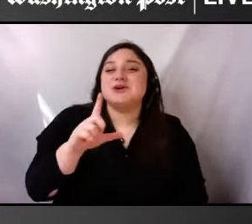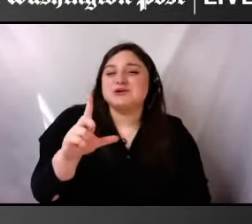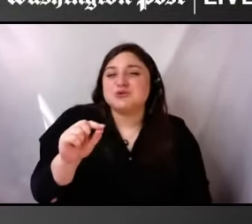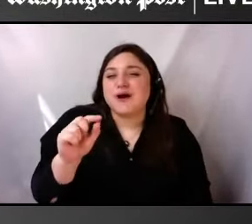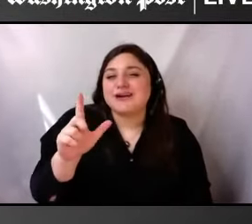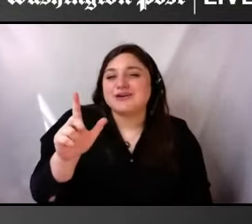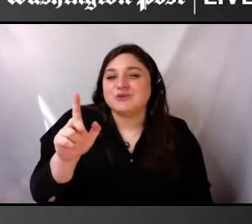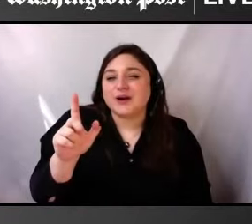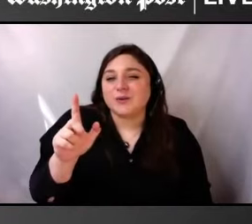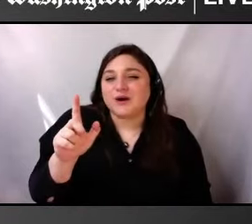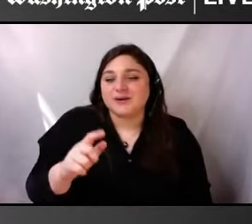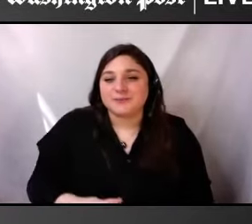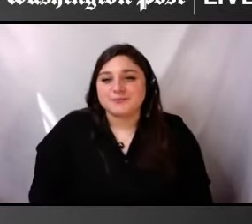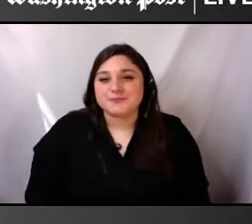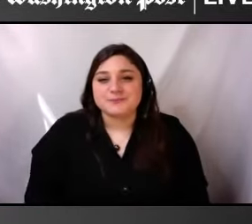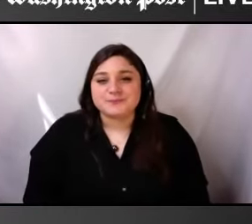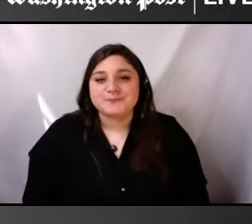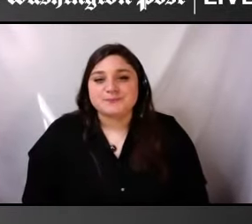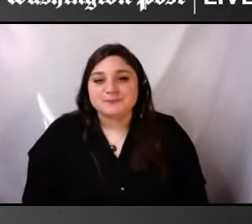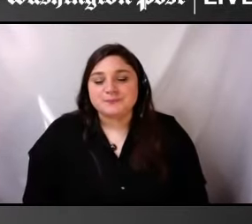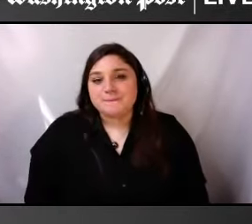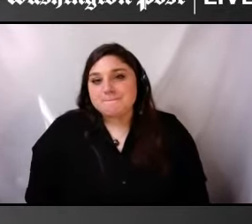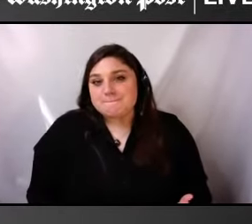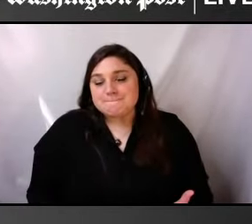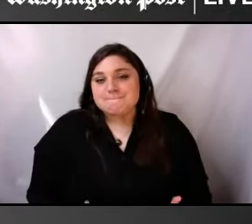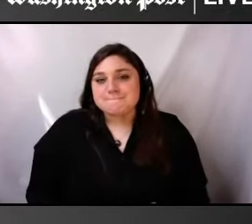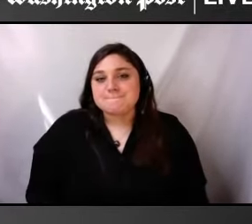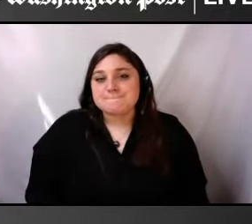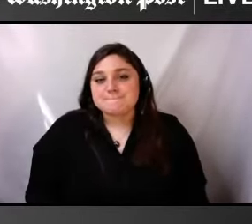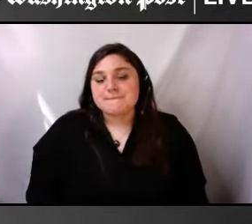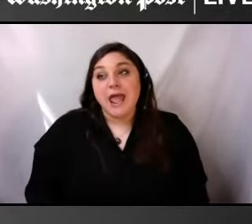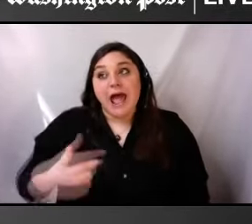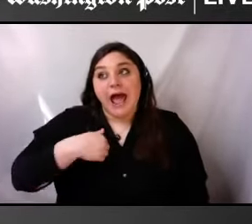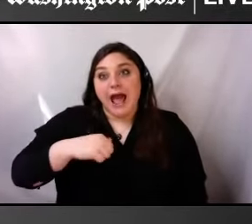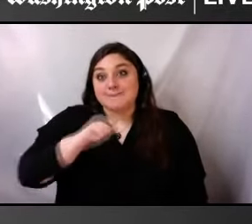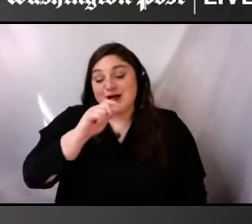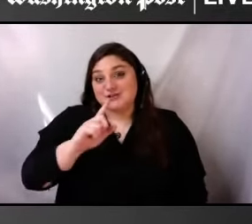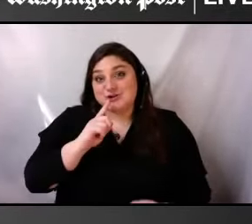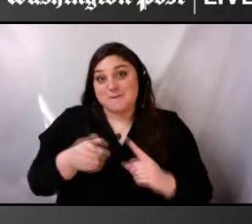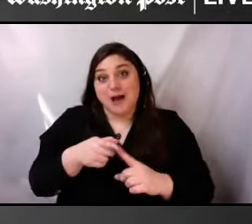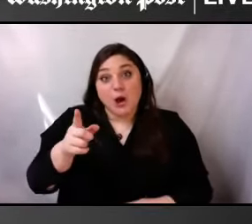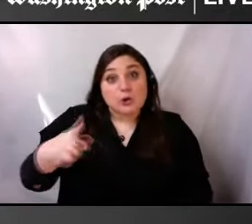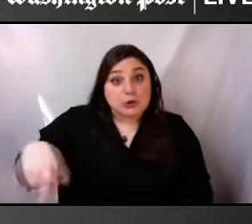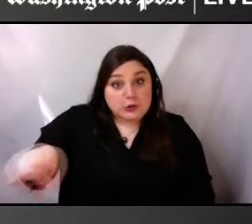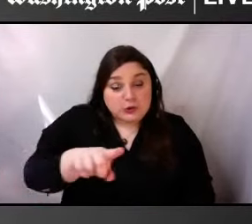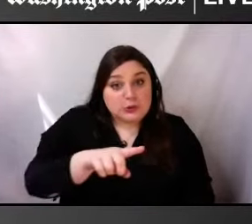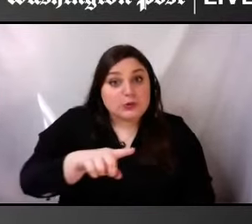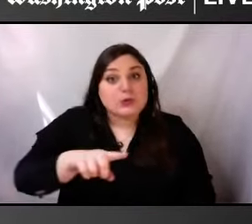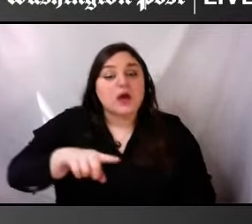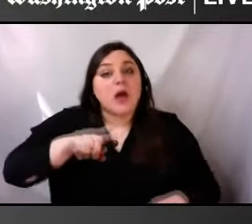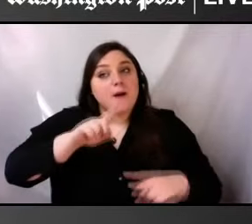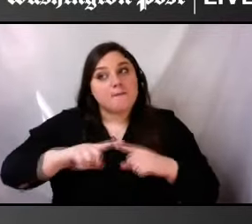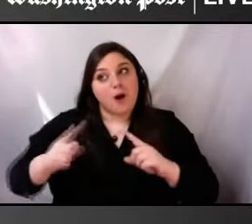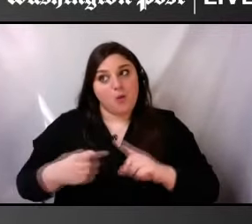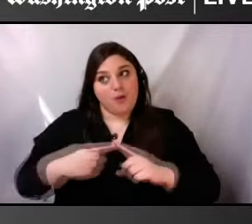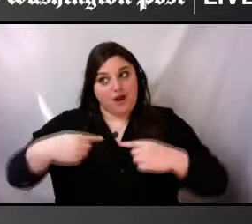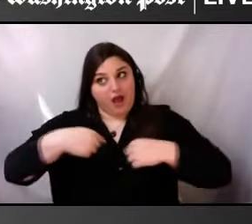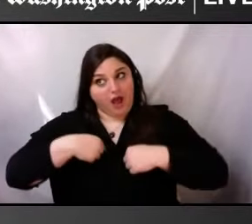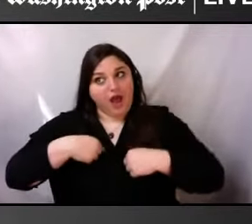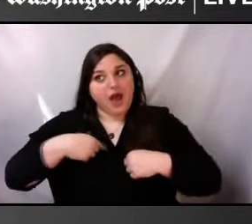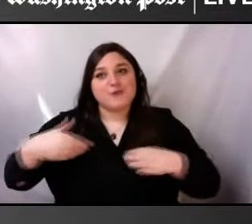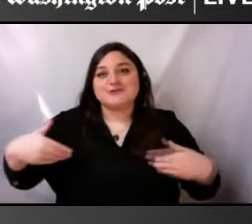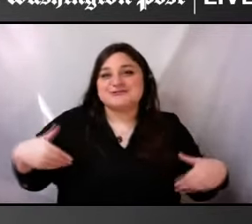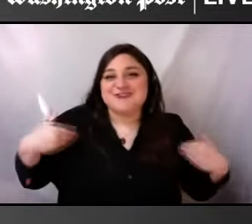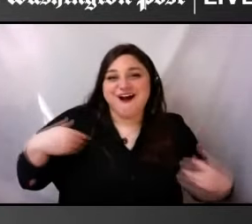this afternoon, but when I was a child thinking about the 21st century, I thought we would have flying